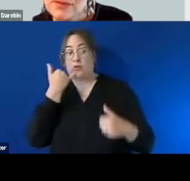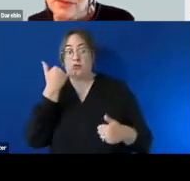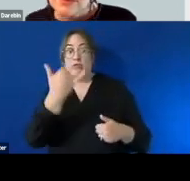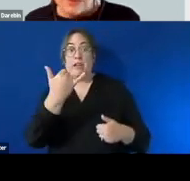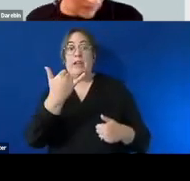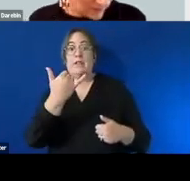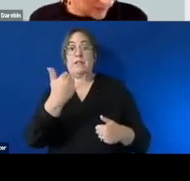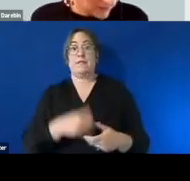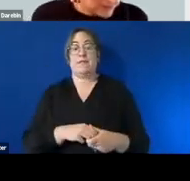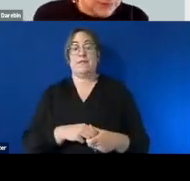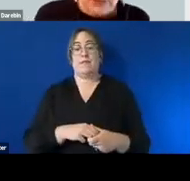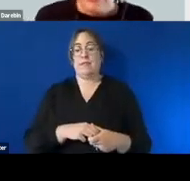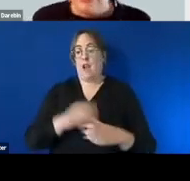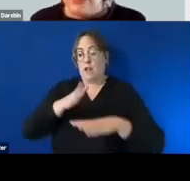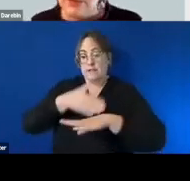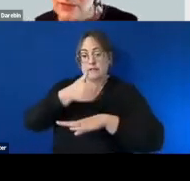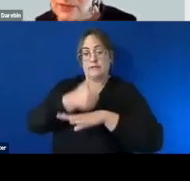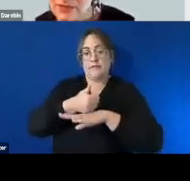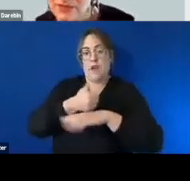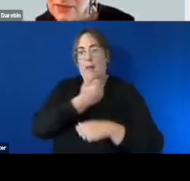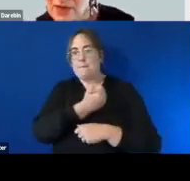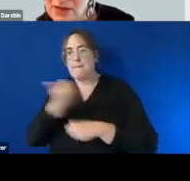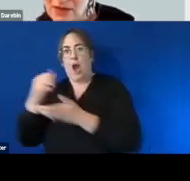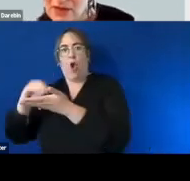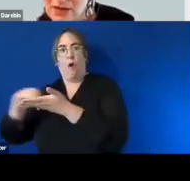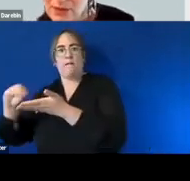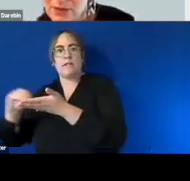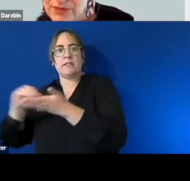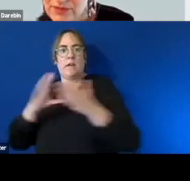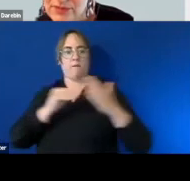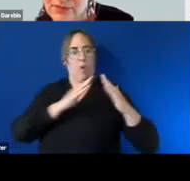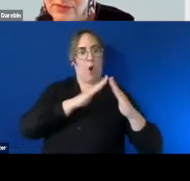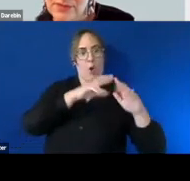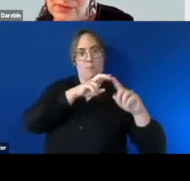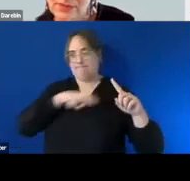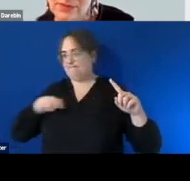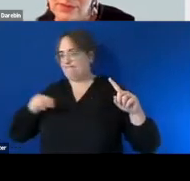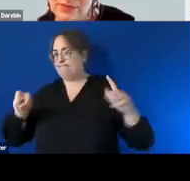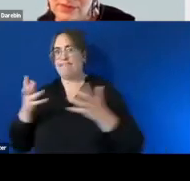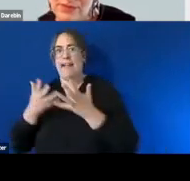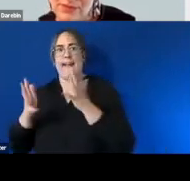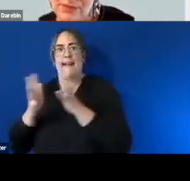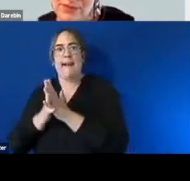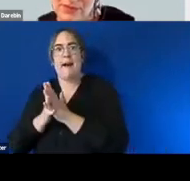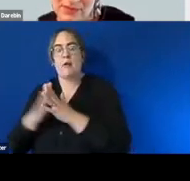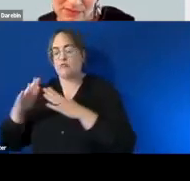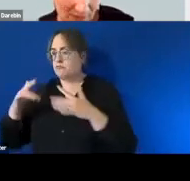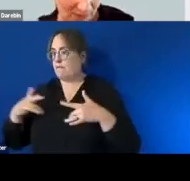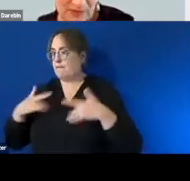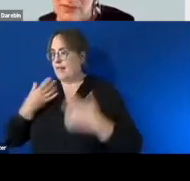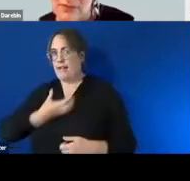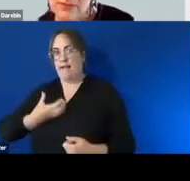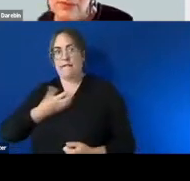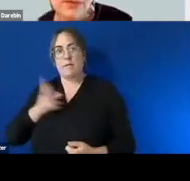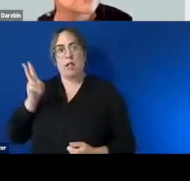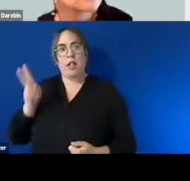to um settling back into the office after lockdown for people with a disability or or um you know even in this um example